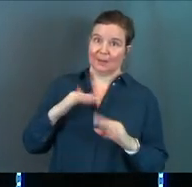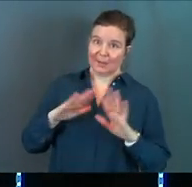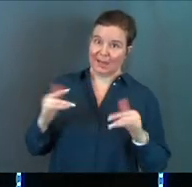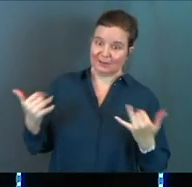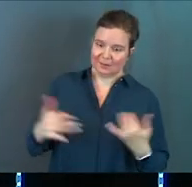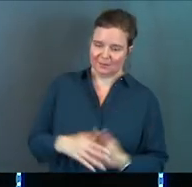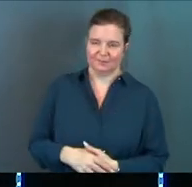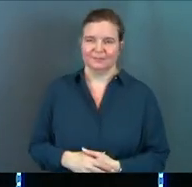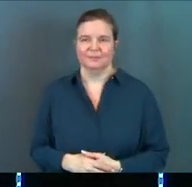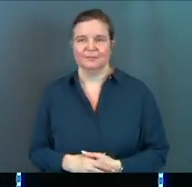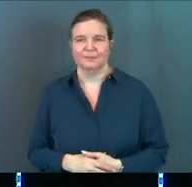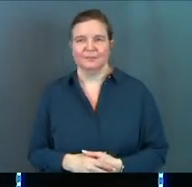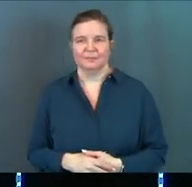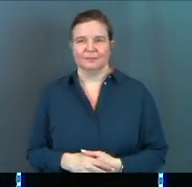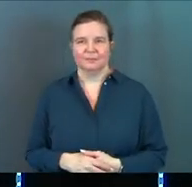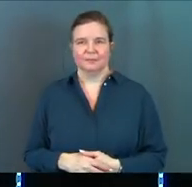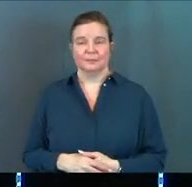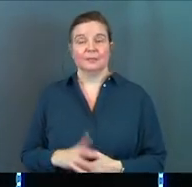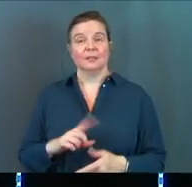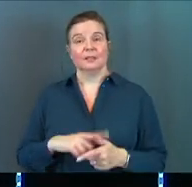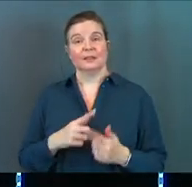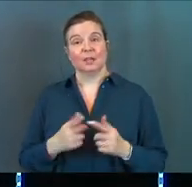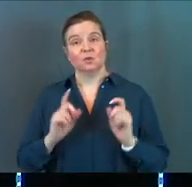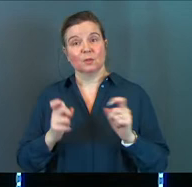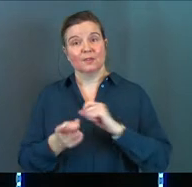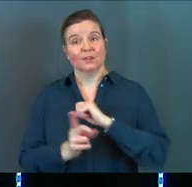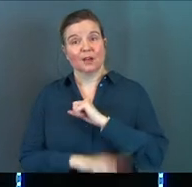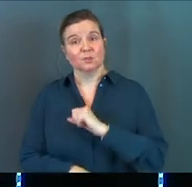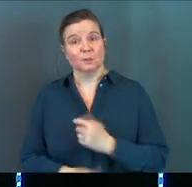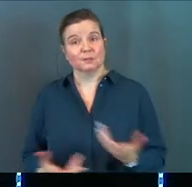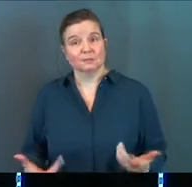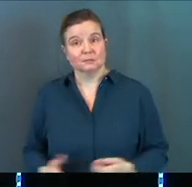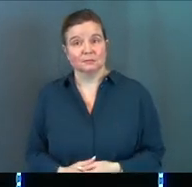my house now. Then you give a consequence.